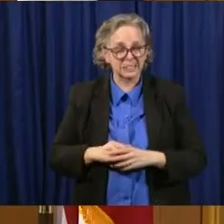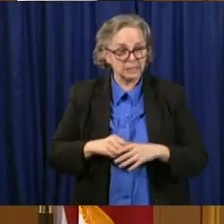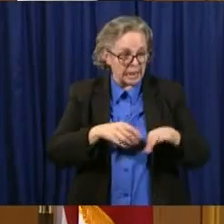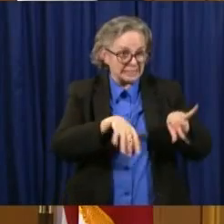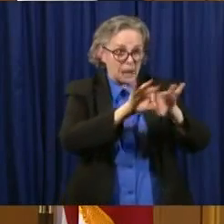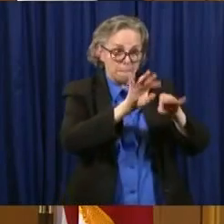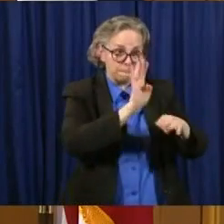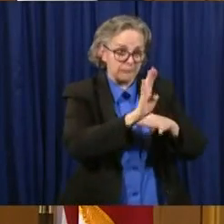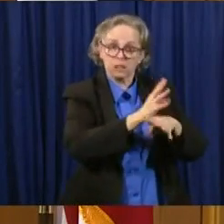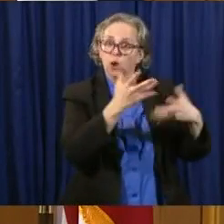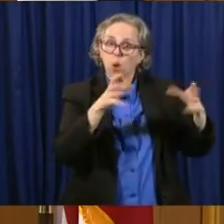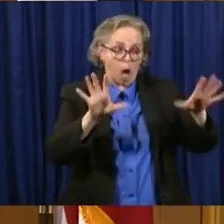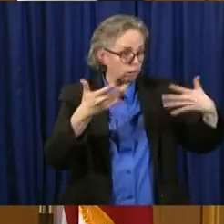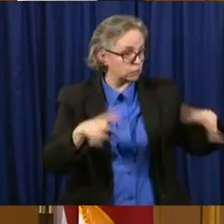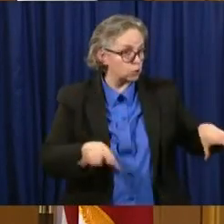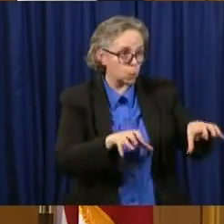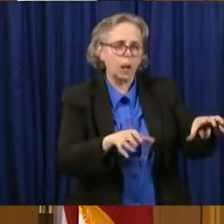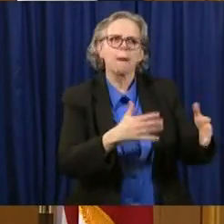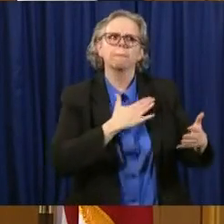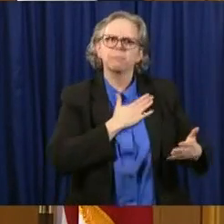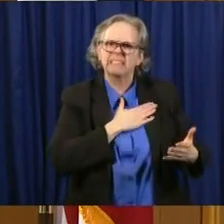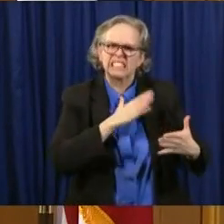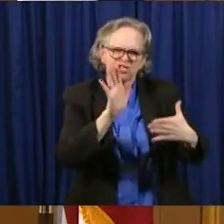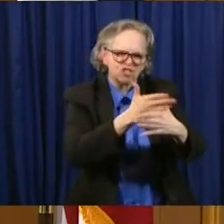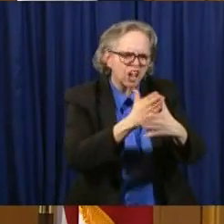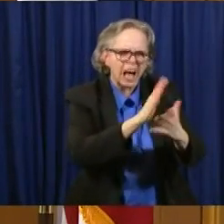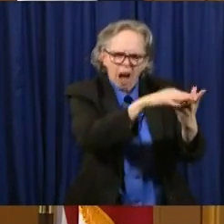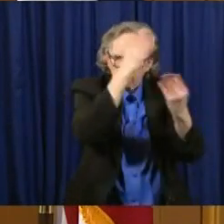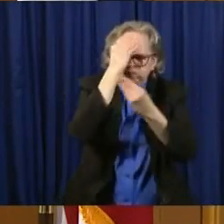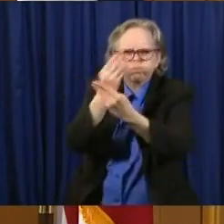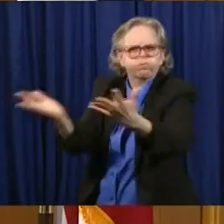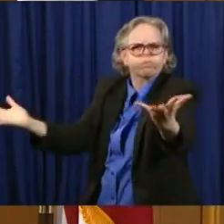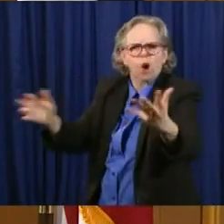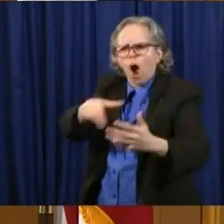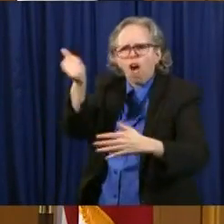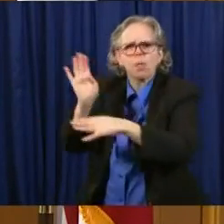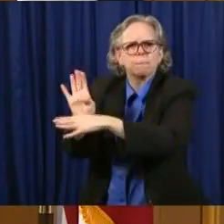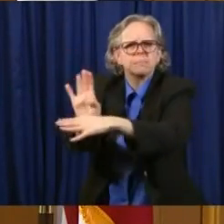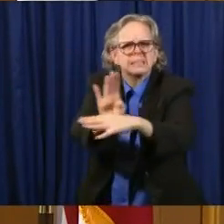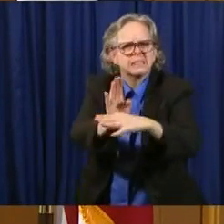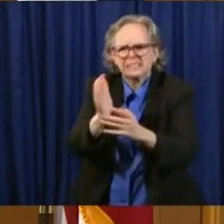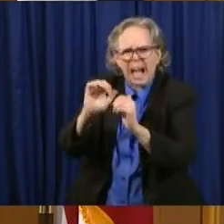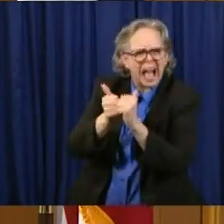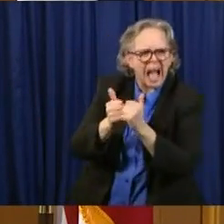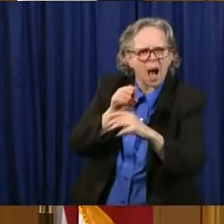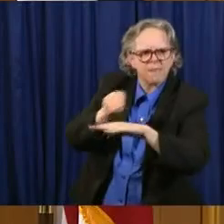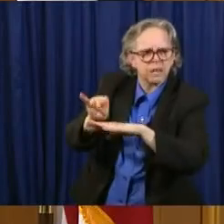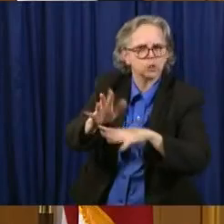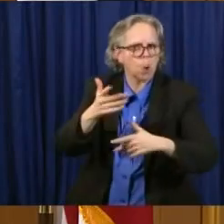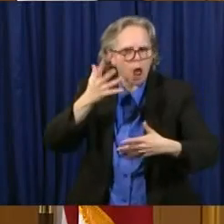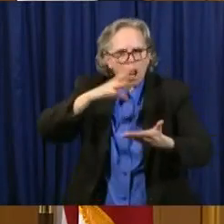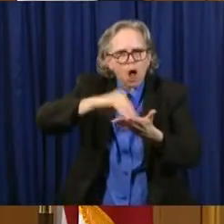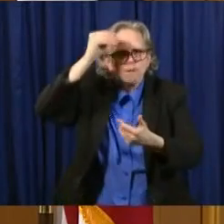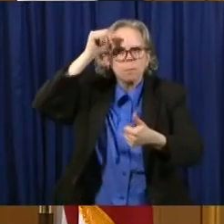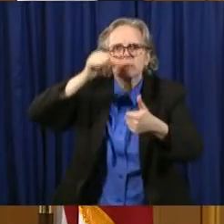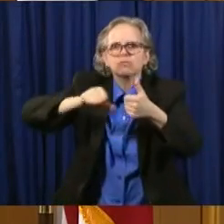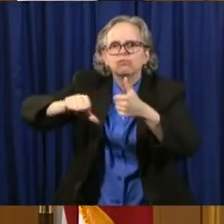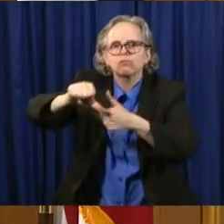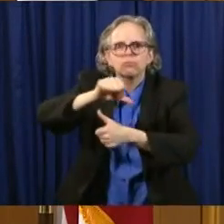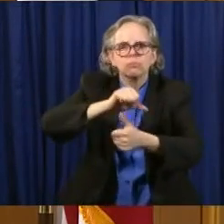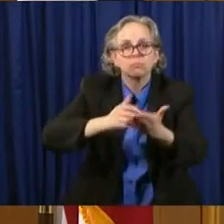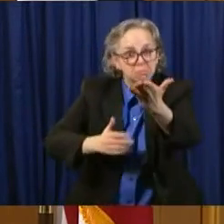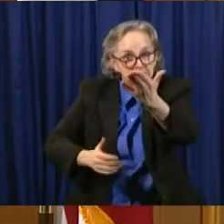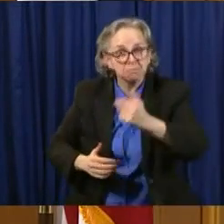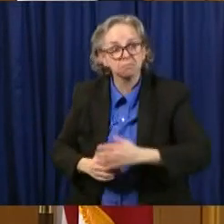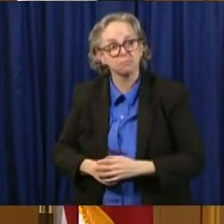look at that. Um, again, there's things to learn from them. Uh, we've asked them to come up with the best practices and